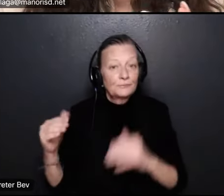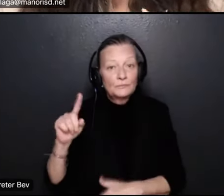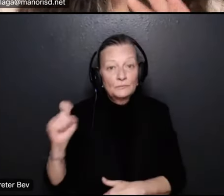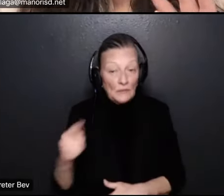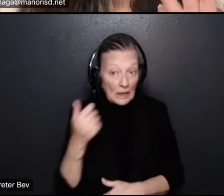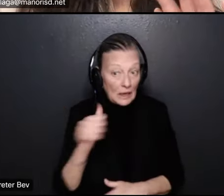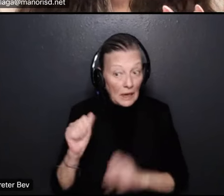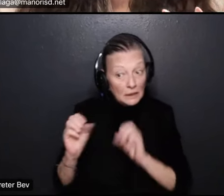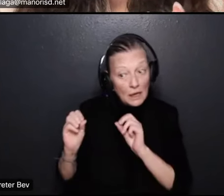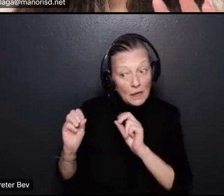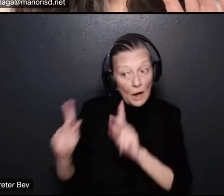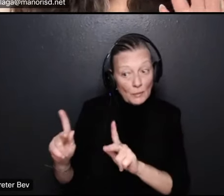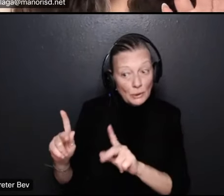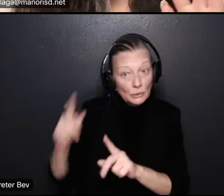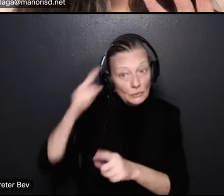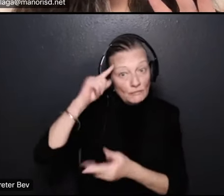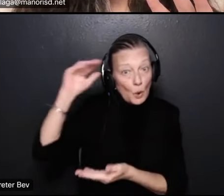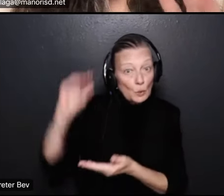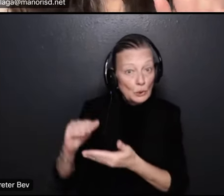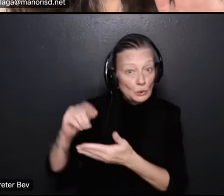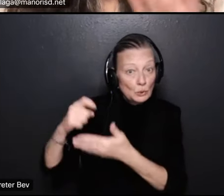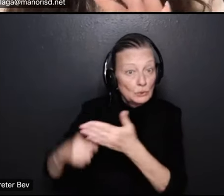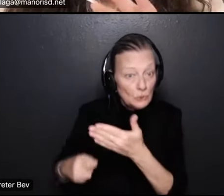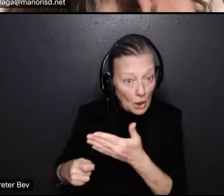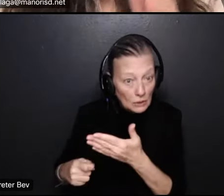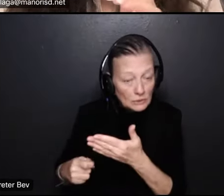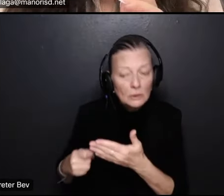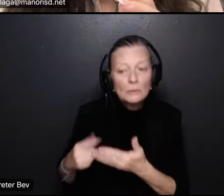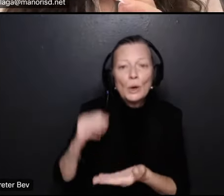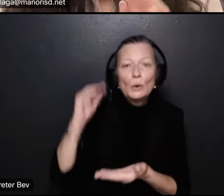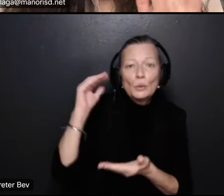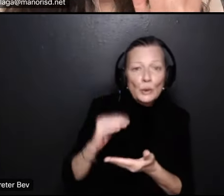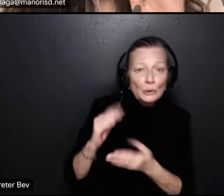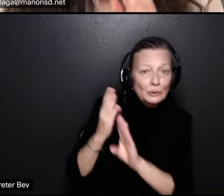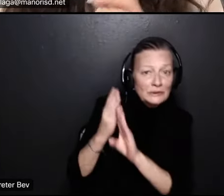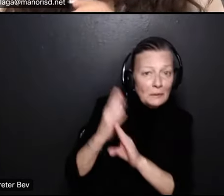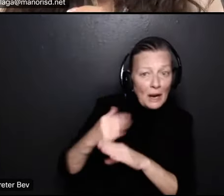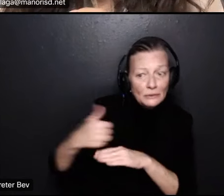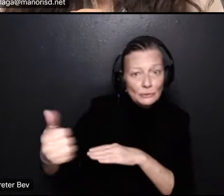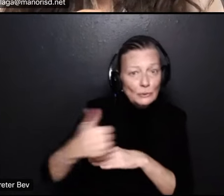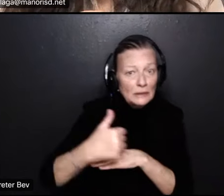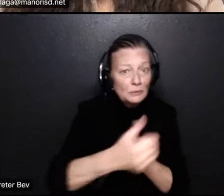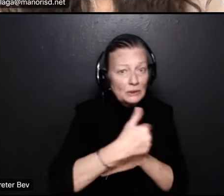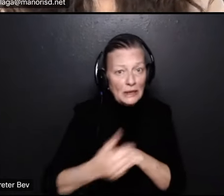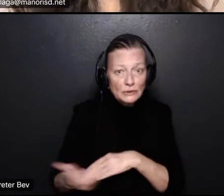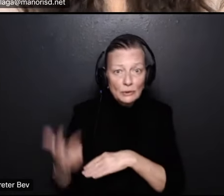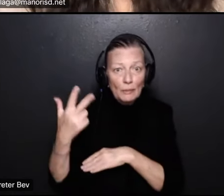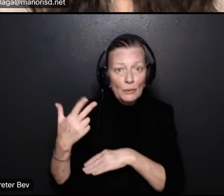opportunity to reduce costs by reducing um transportation or bus transportation between the three high schools